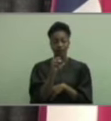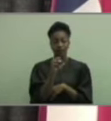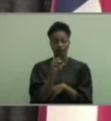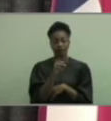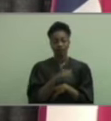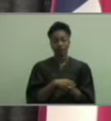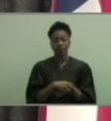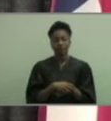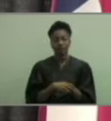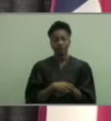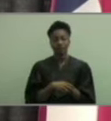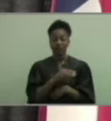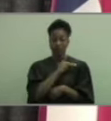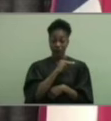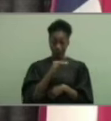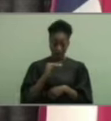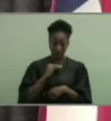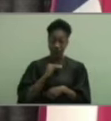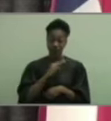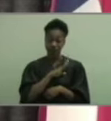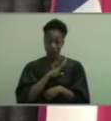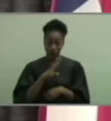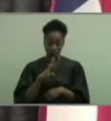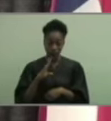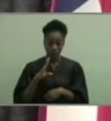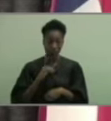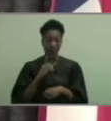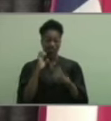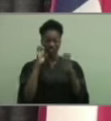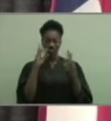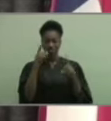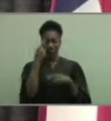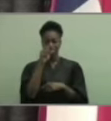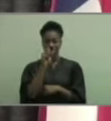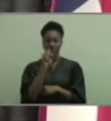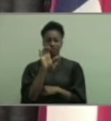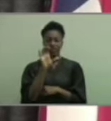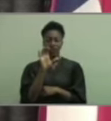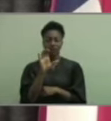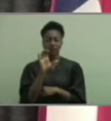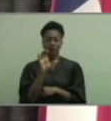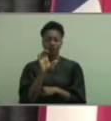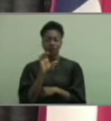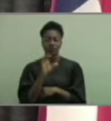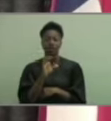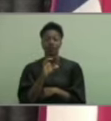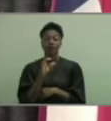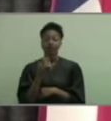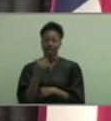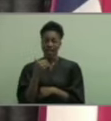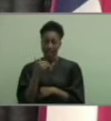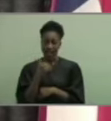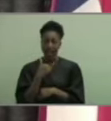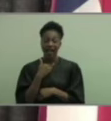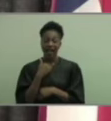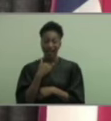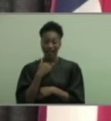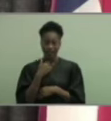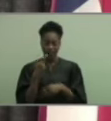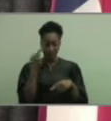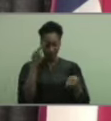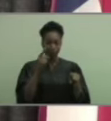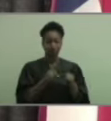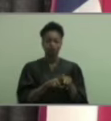of the members of the Board of Education for Savannah Chatham County, I confer on you